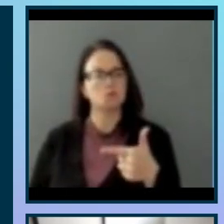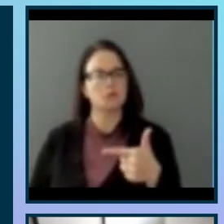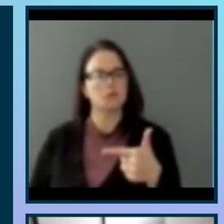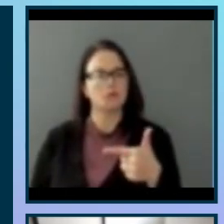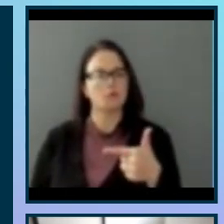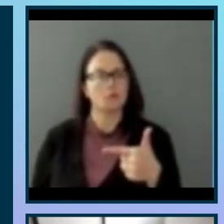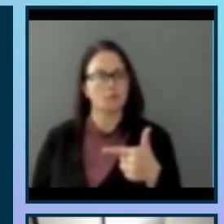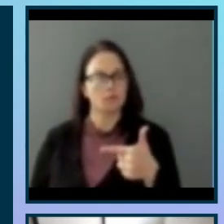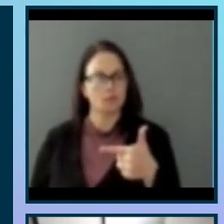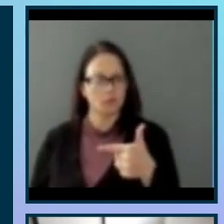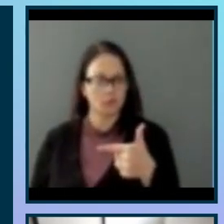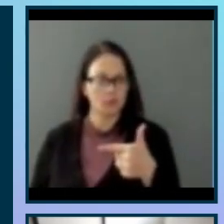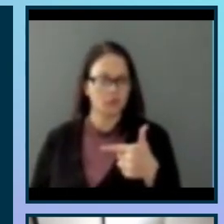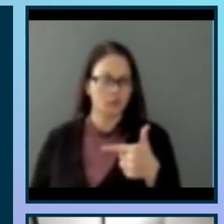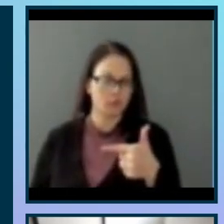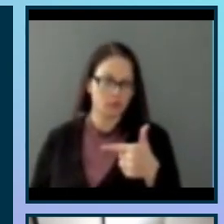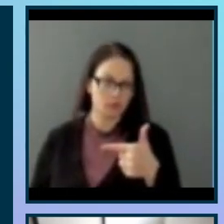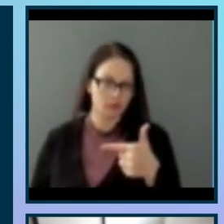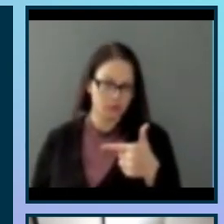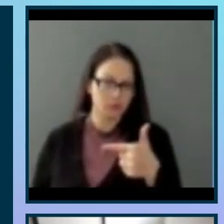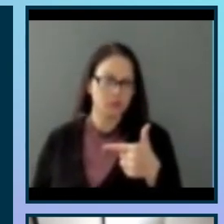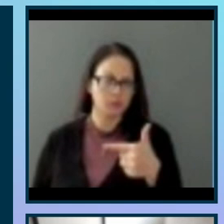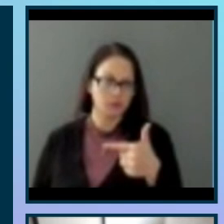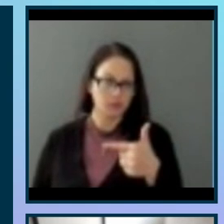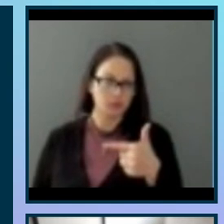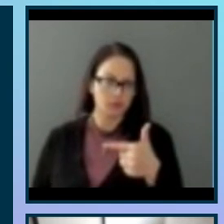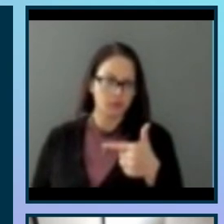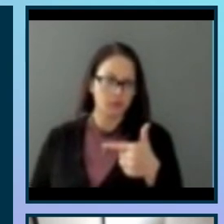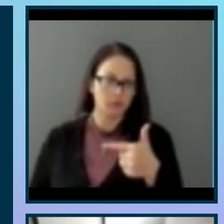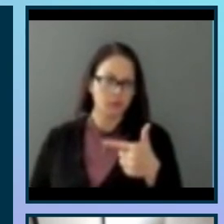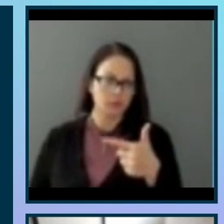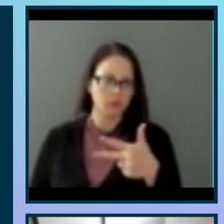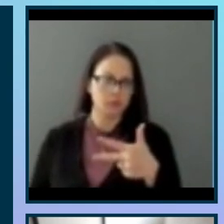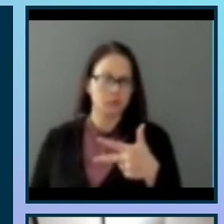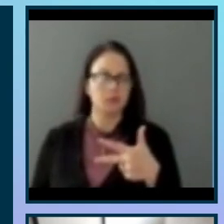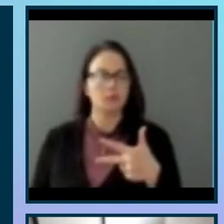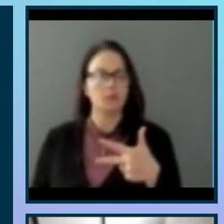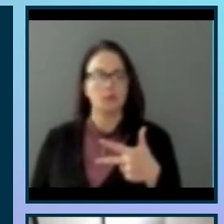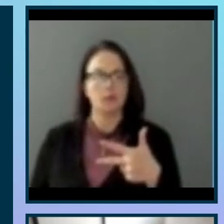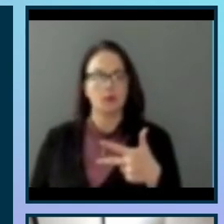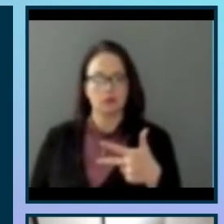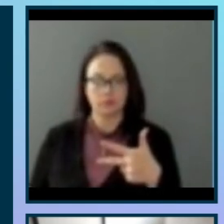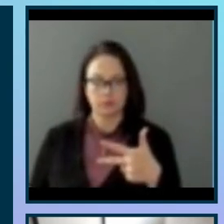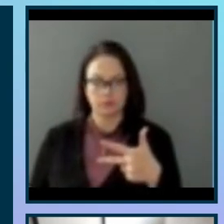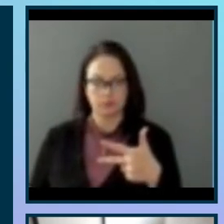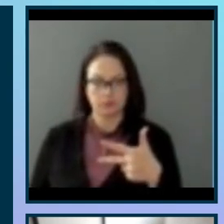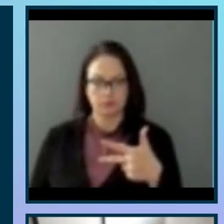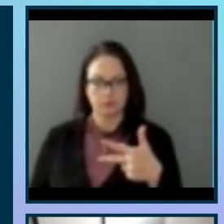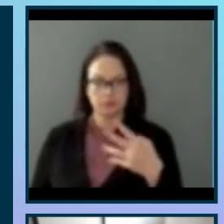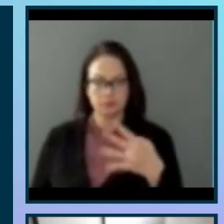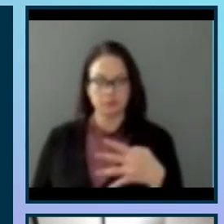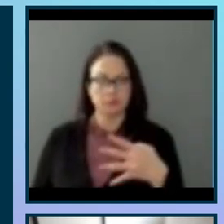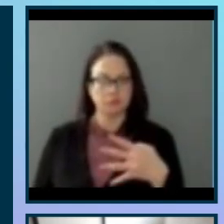keyboard alphabet keys to navigate discover page, compatible with text to speech, and